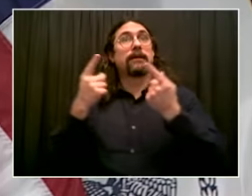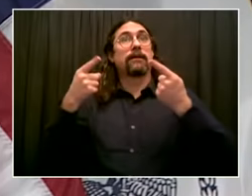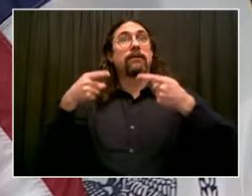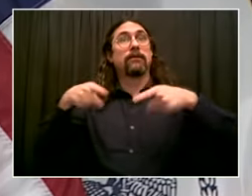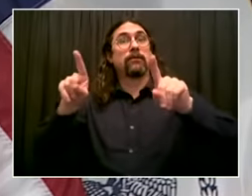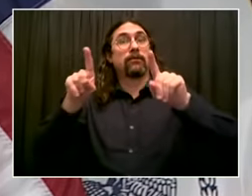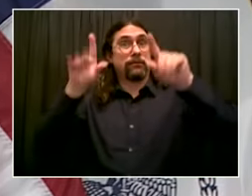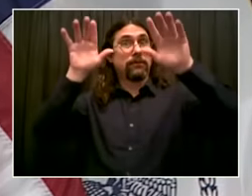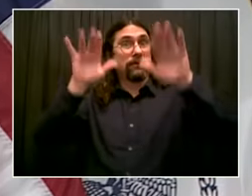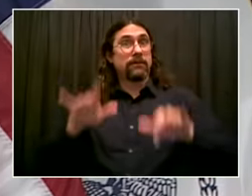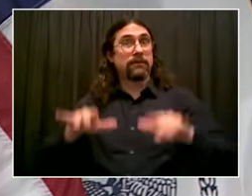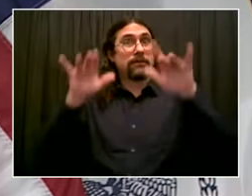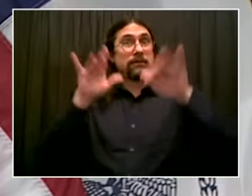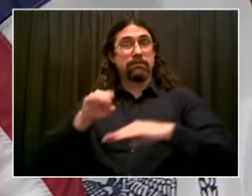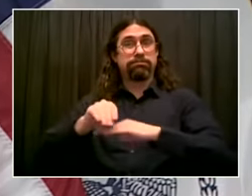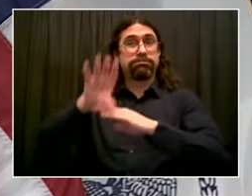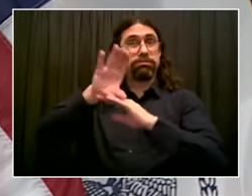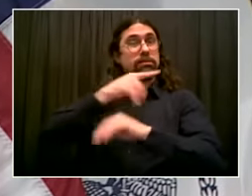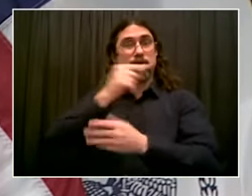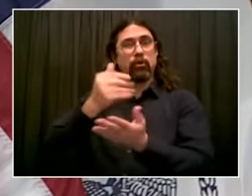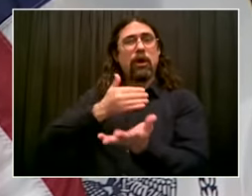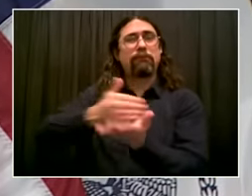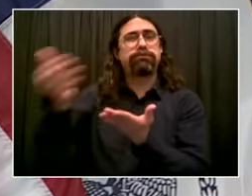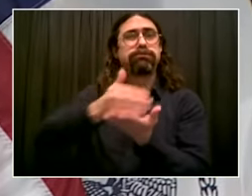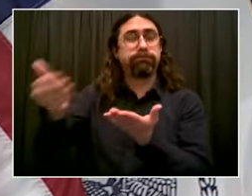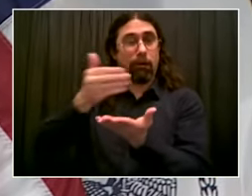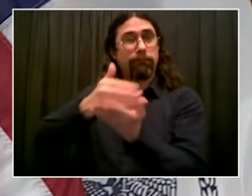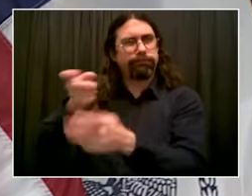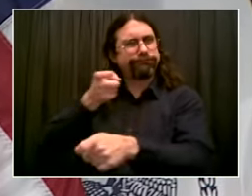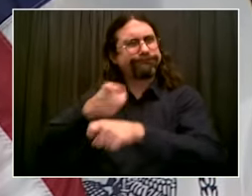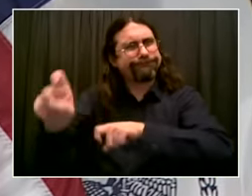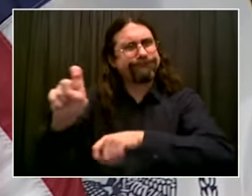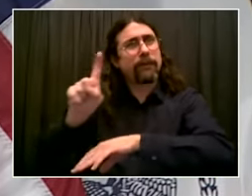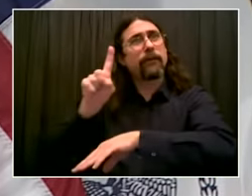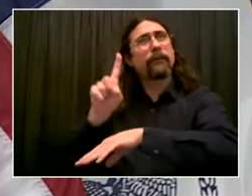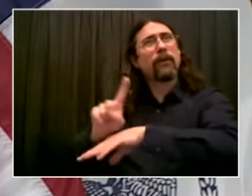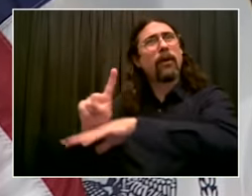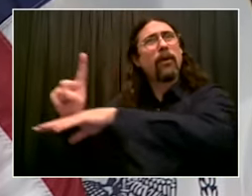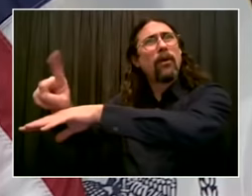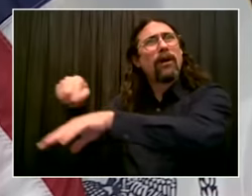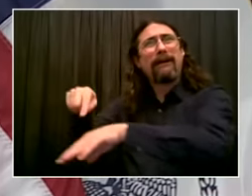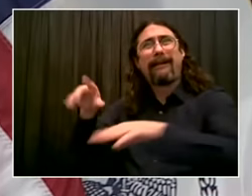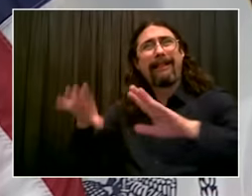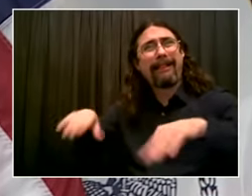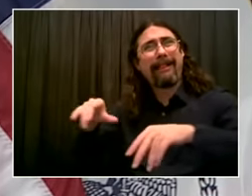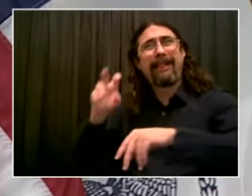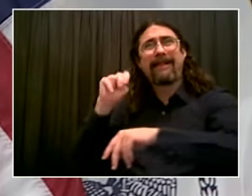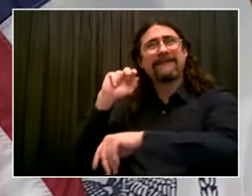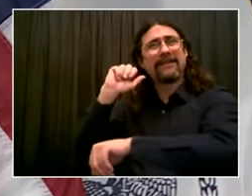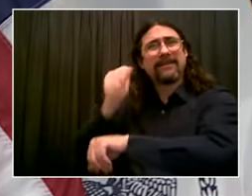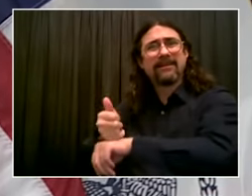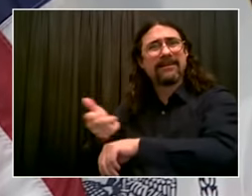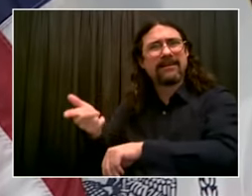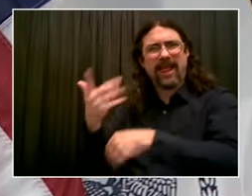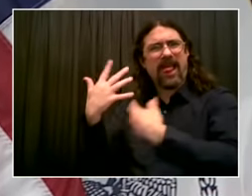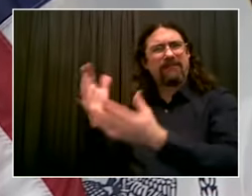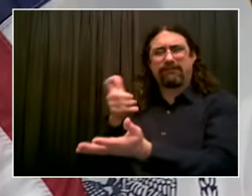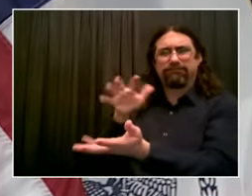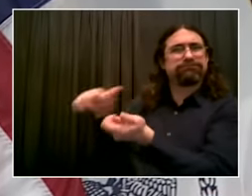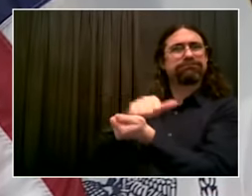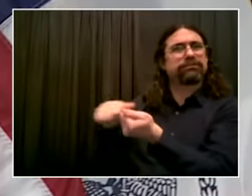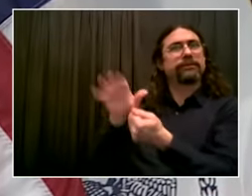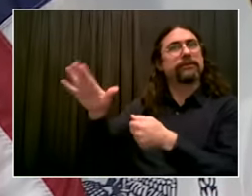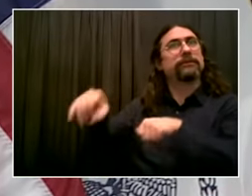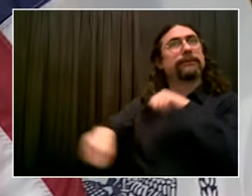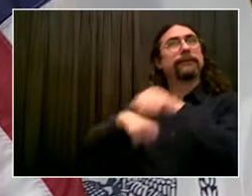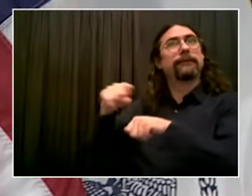bike lane, but the 94th Precinct won't enforce it, so it's constantly filled with trucks. And then there's the Clinton Street bike lane, which is a critical route to